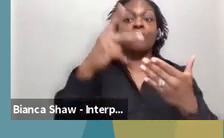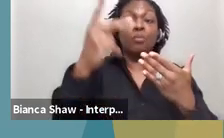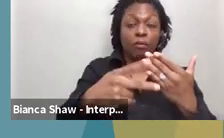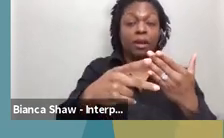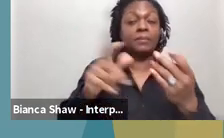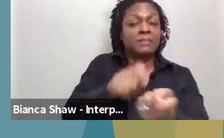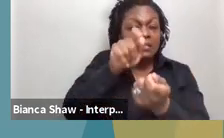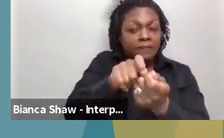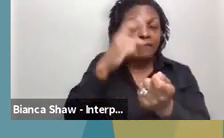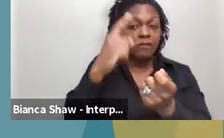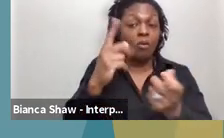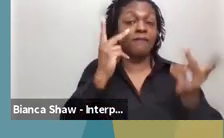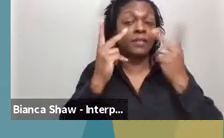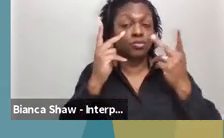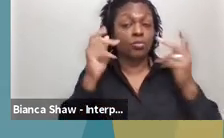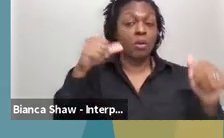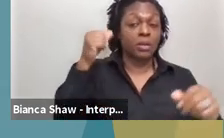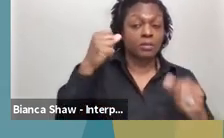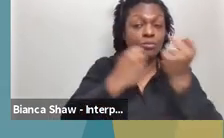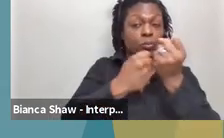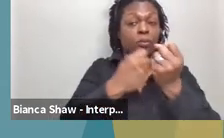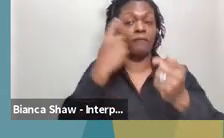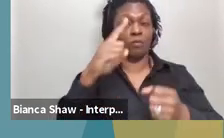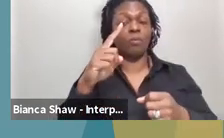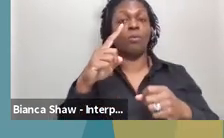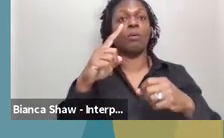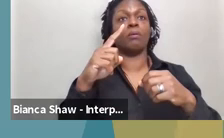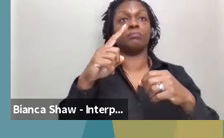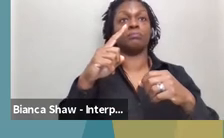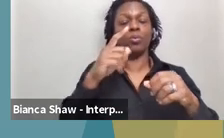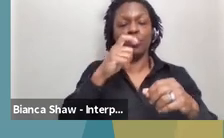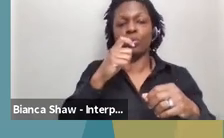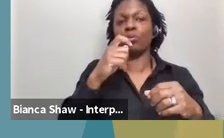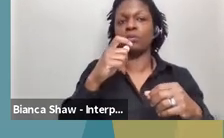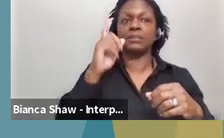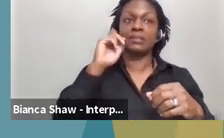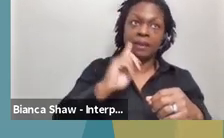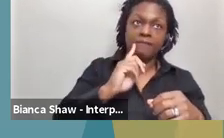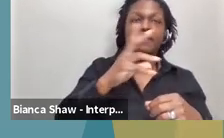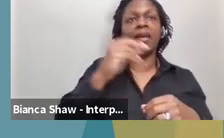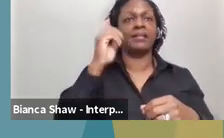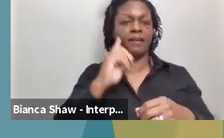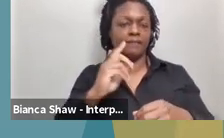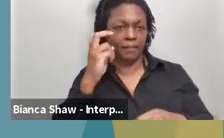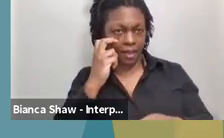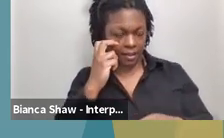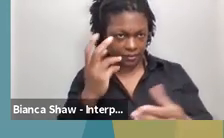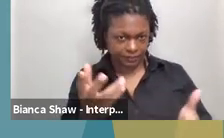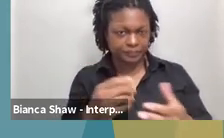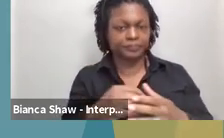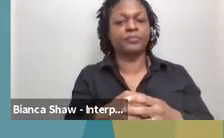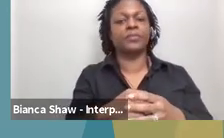auditory information support for individuals who are both deaf and deaf, um, sorry, deaf and blind. Um,